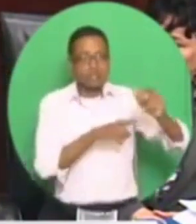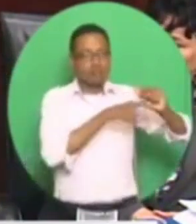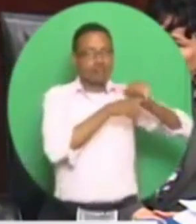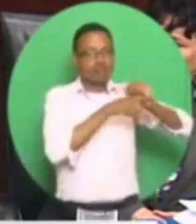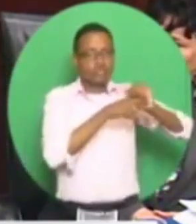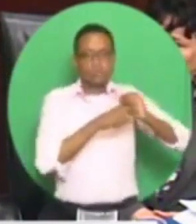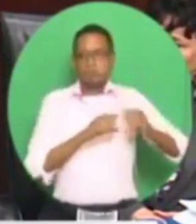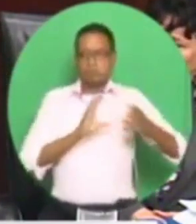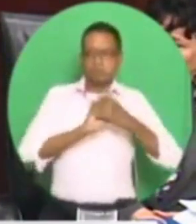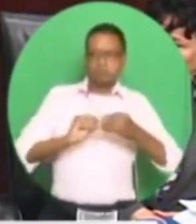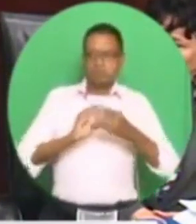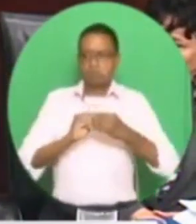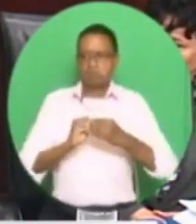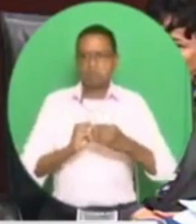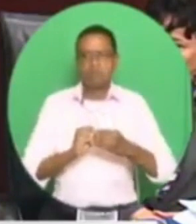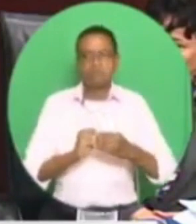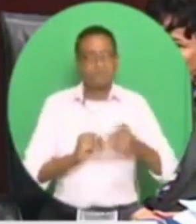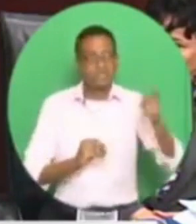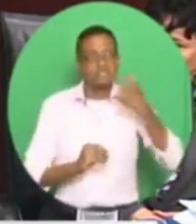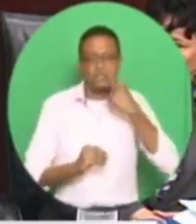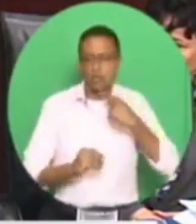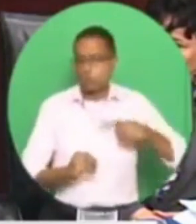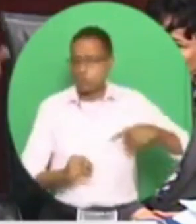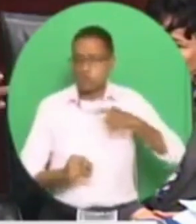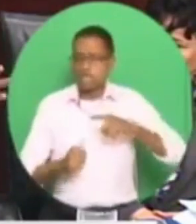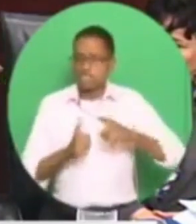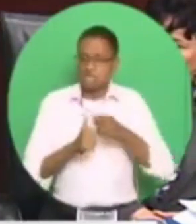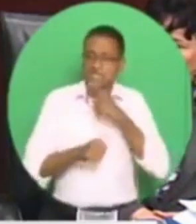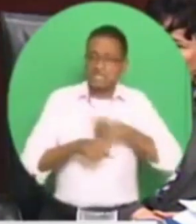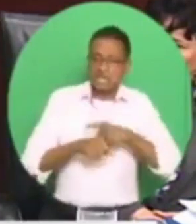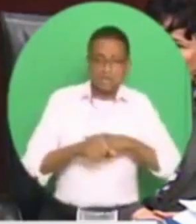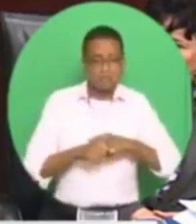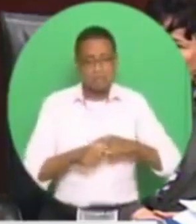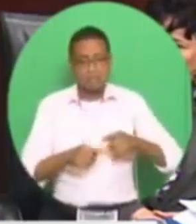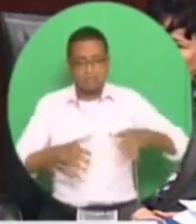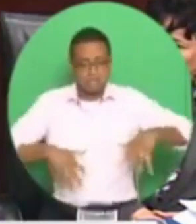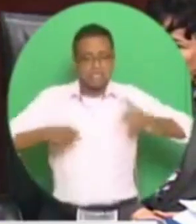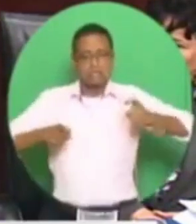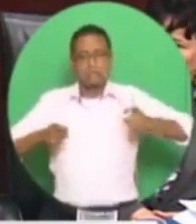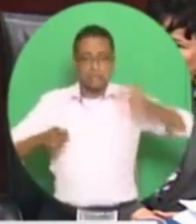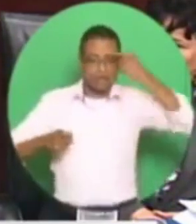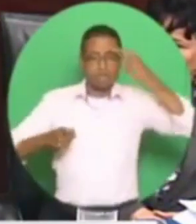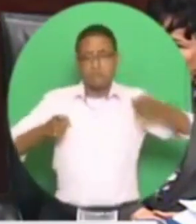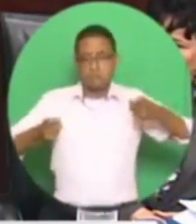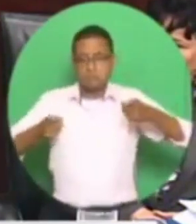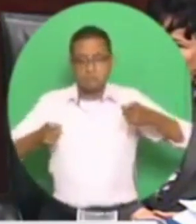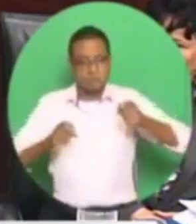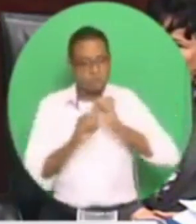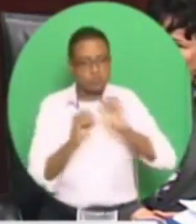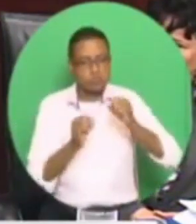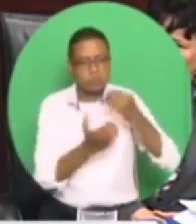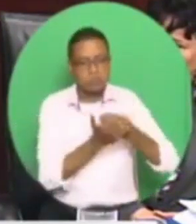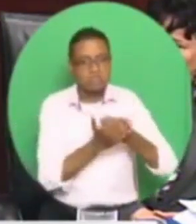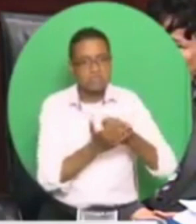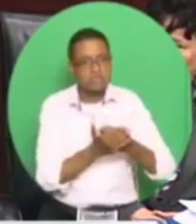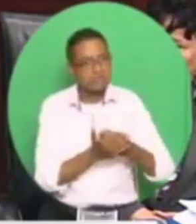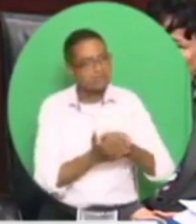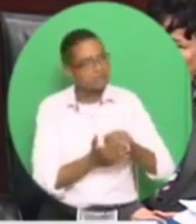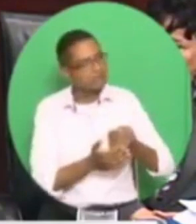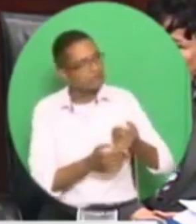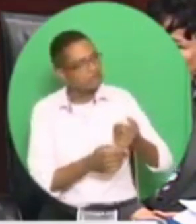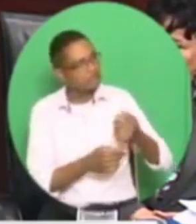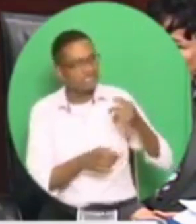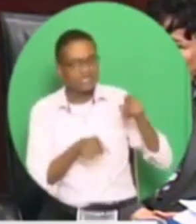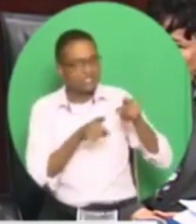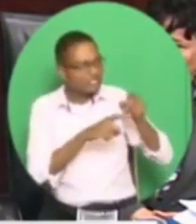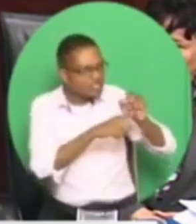they reach in power, there was no money. There was no money running on fumes and so on. All of them. They're trained. They have that mantra. They got a book and they